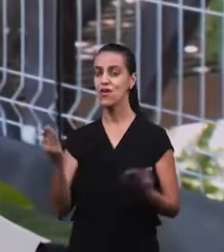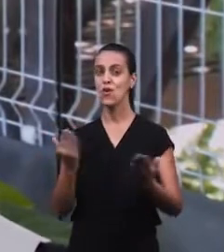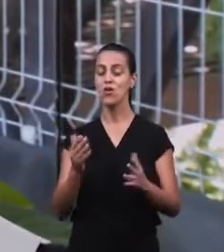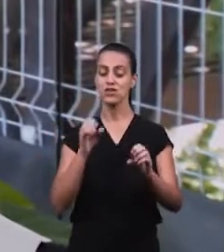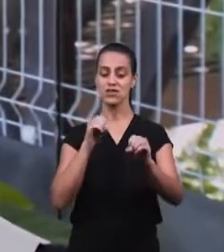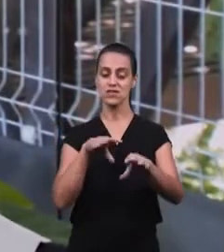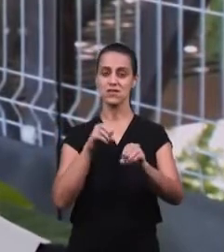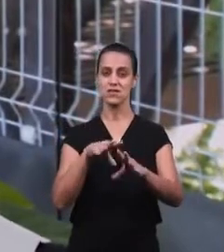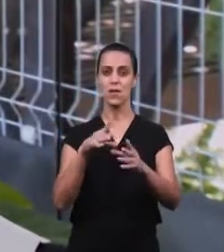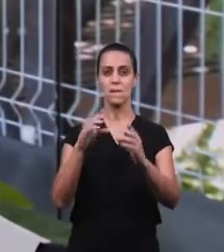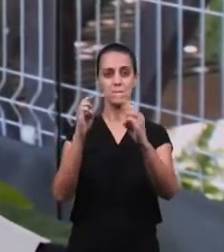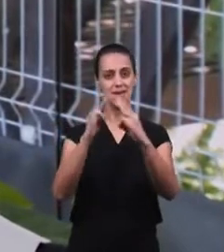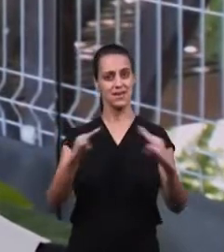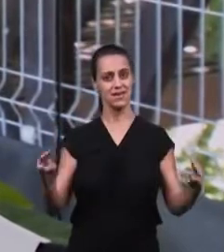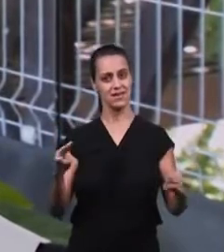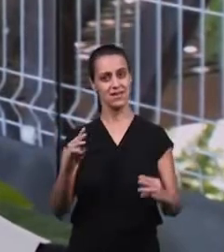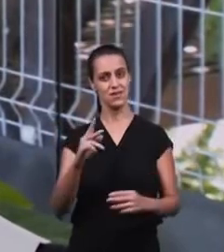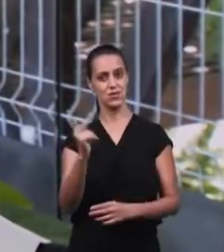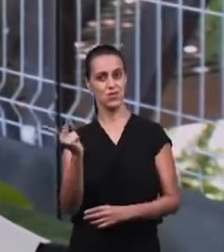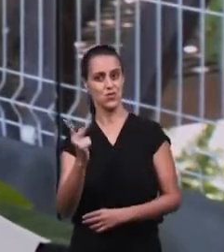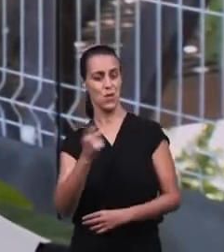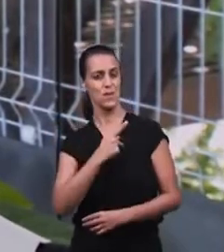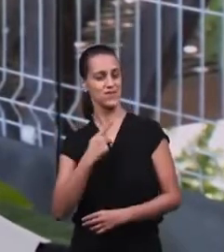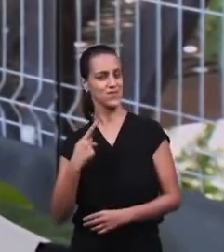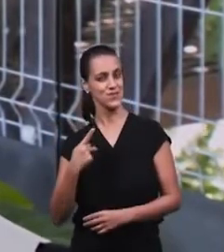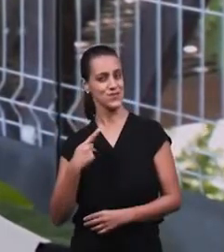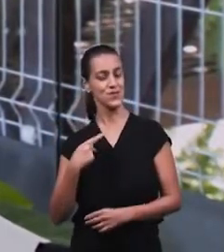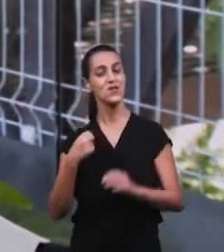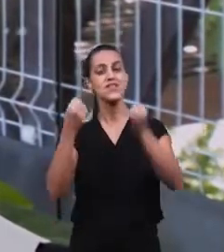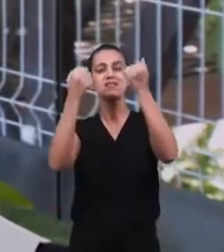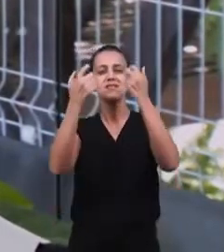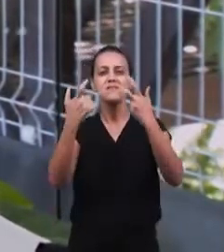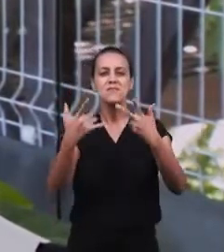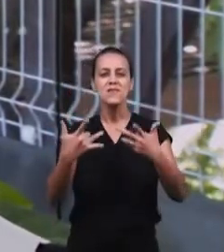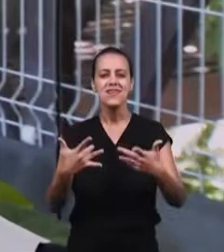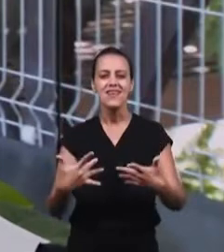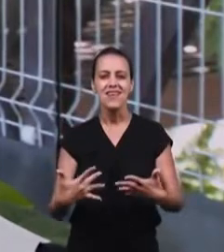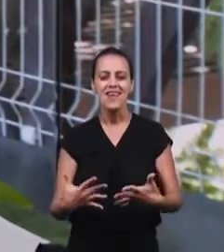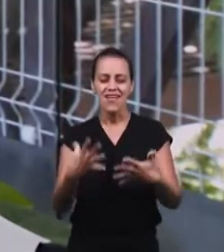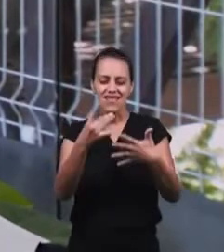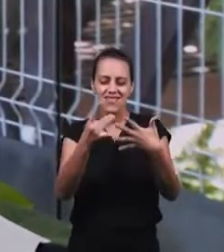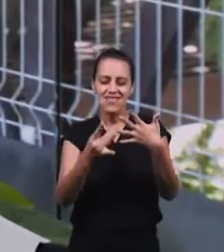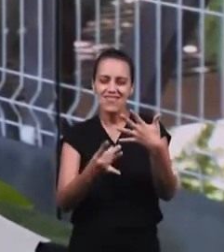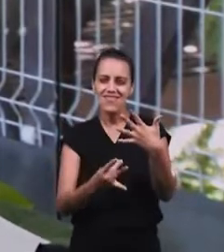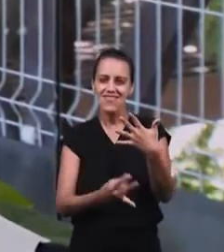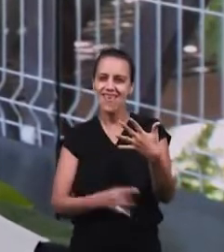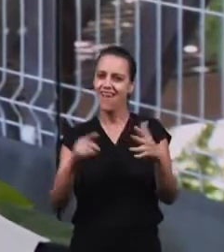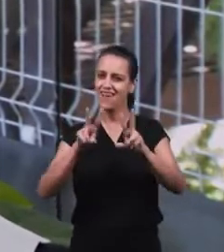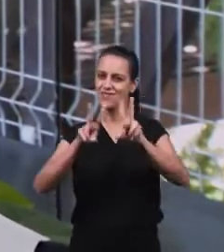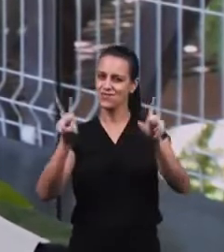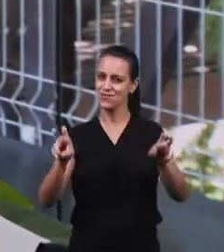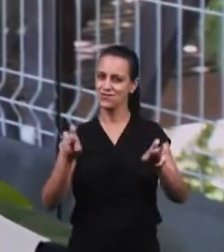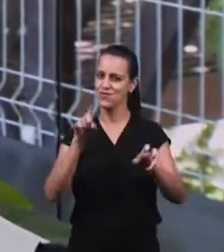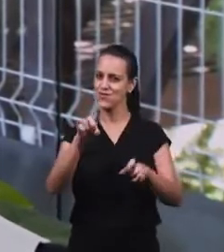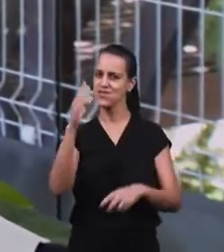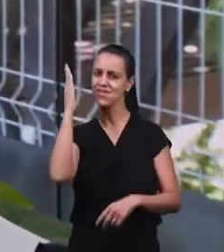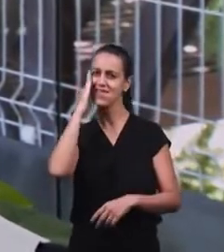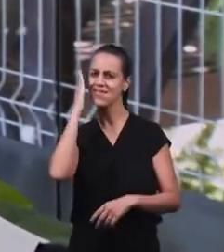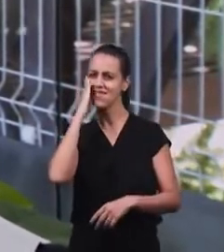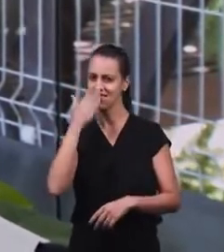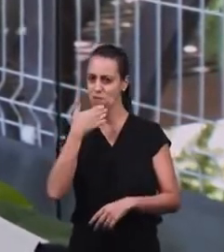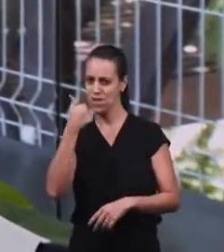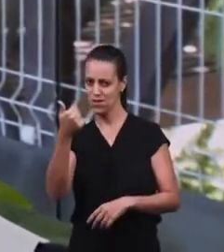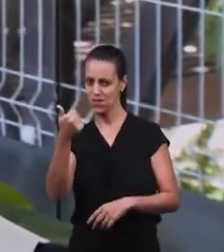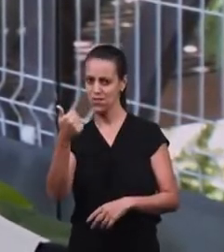Pastors Daniel Moreira and Sergio Souza explain the issue clearly and deepen your understanding about